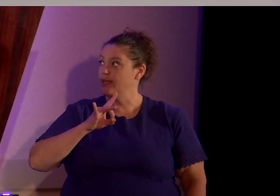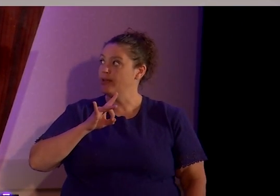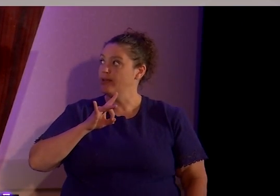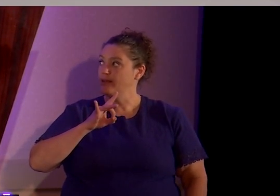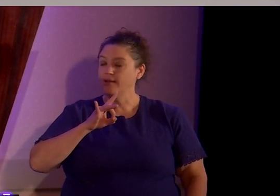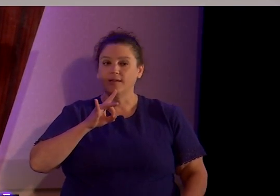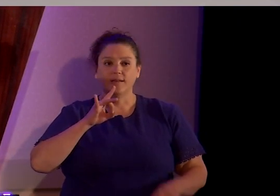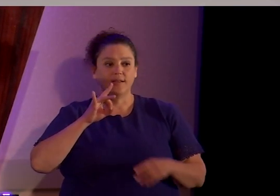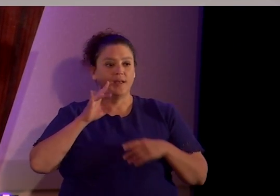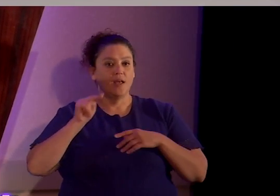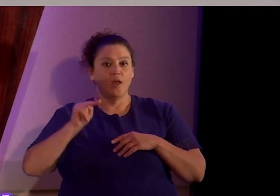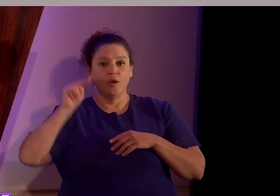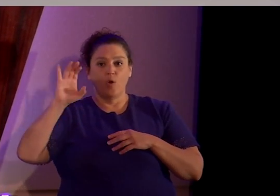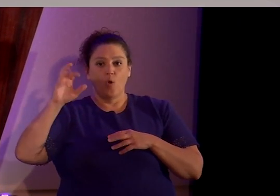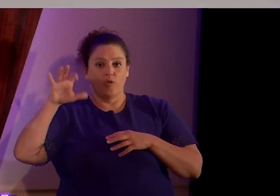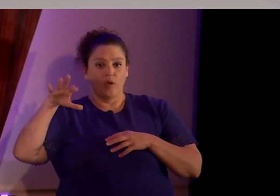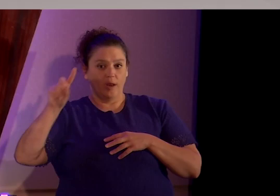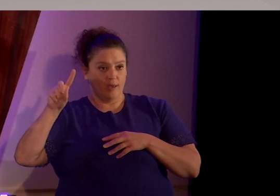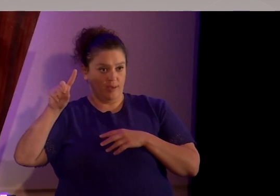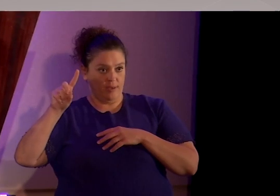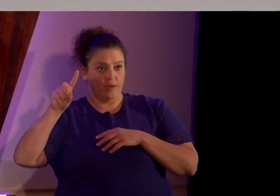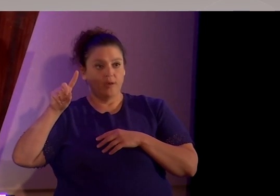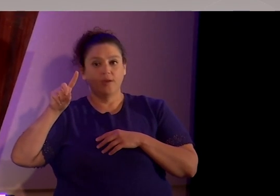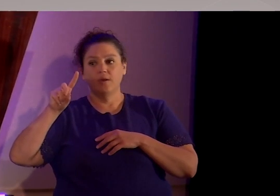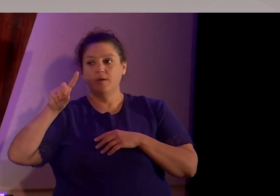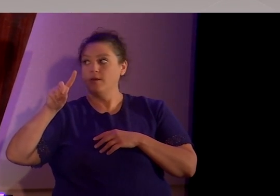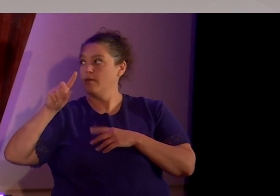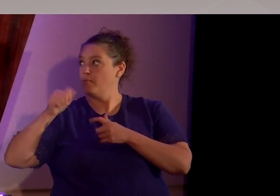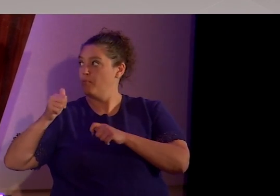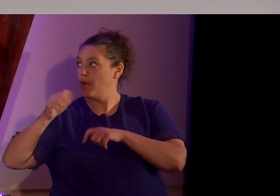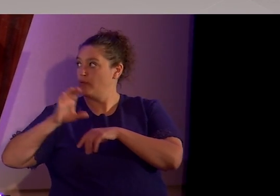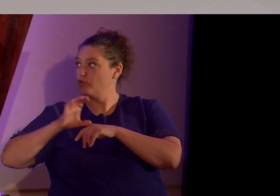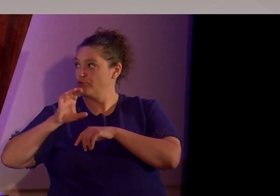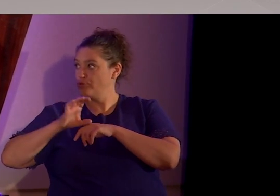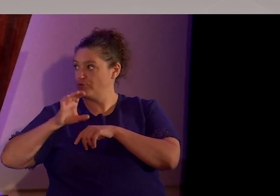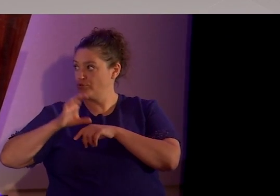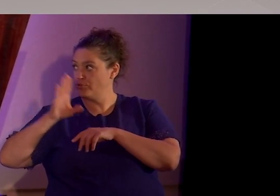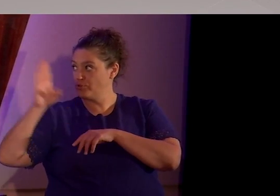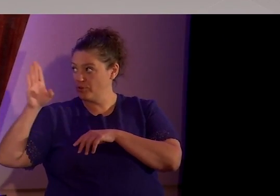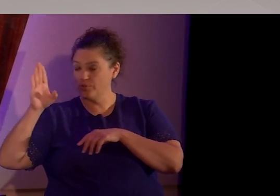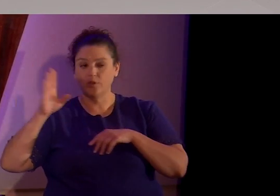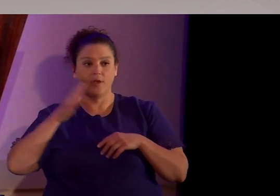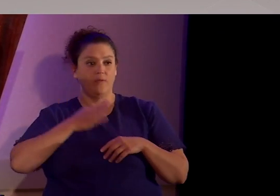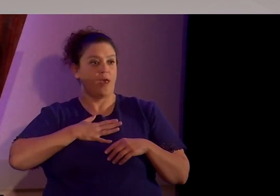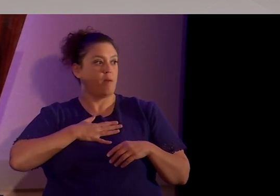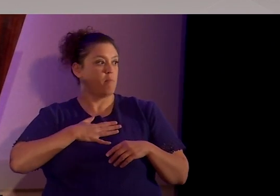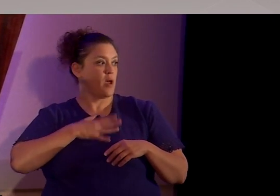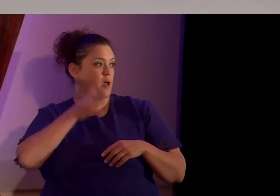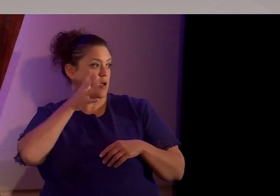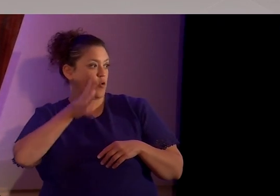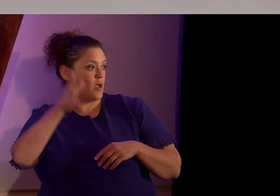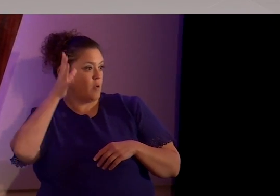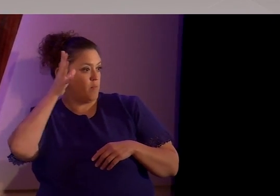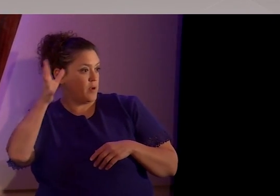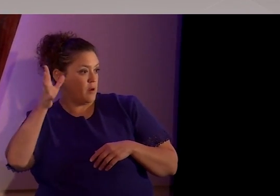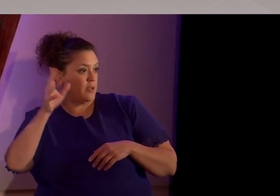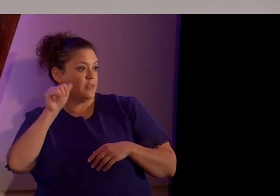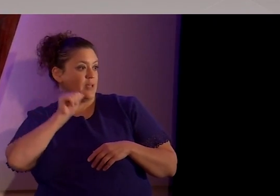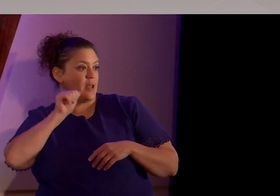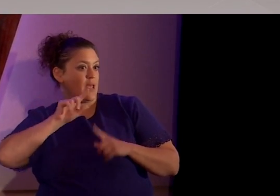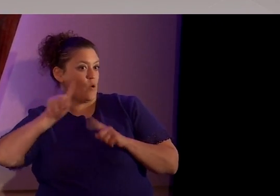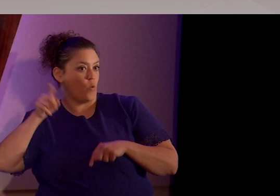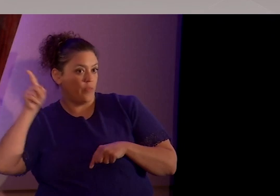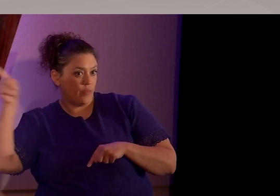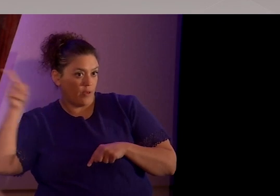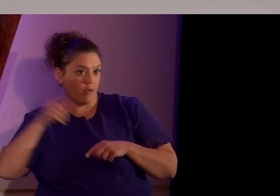Cleveland Church of God, or North Cleveland Baptist Church, which my grandparents and aunt went to, and